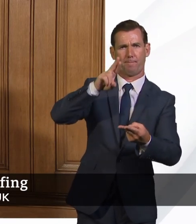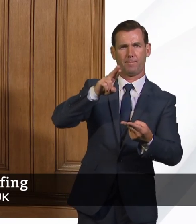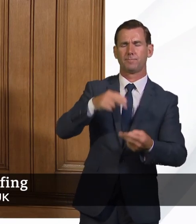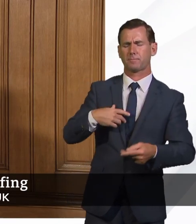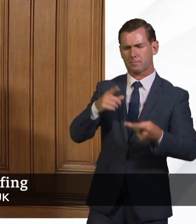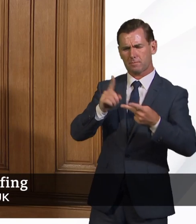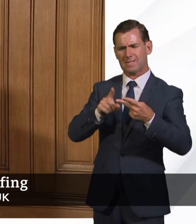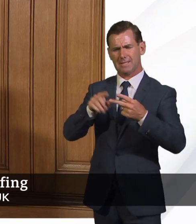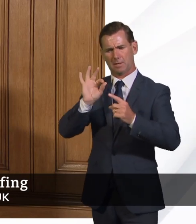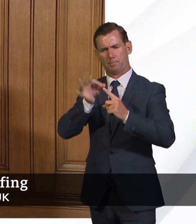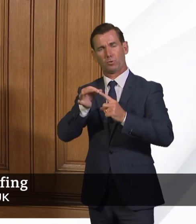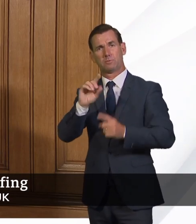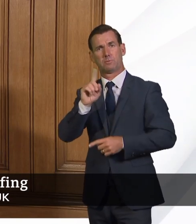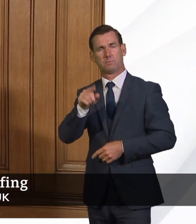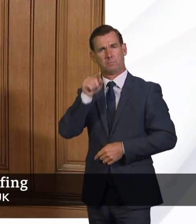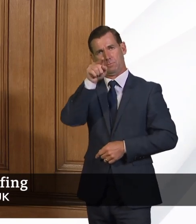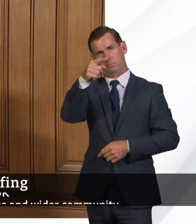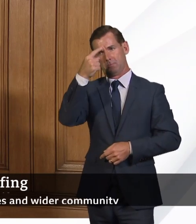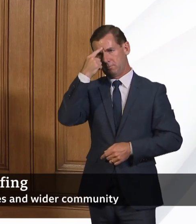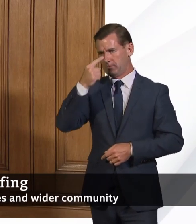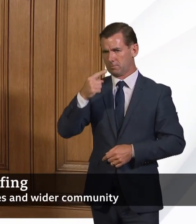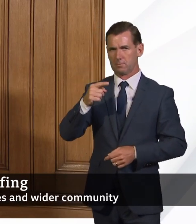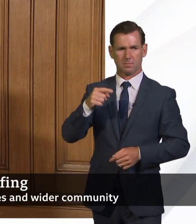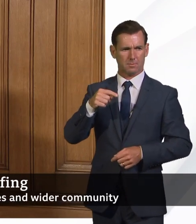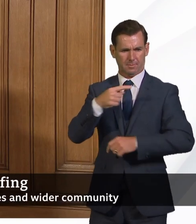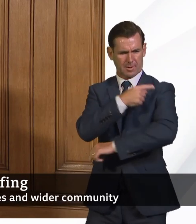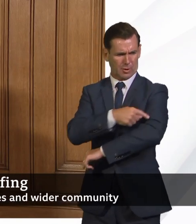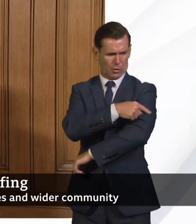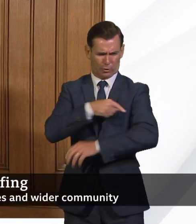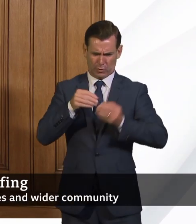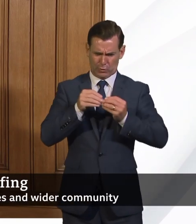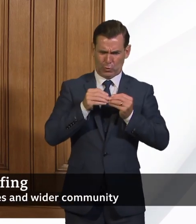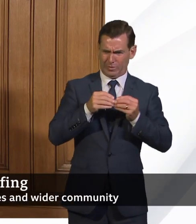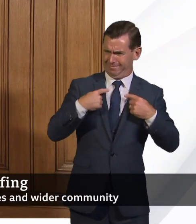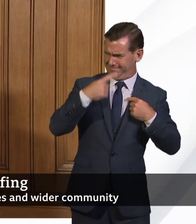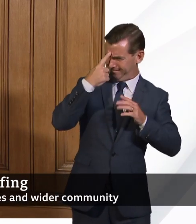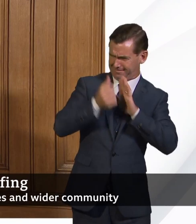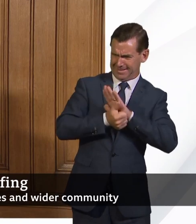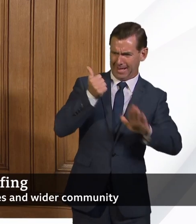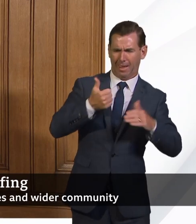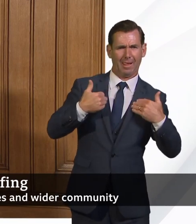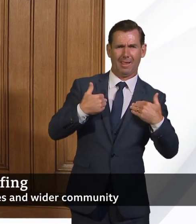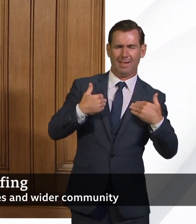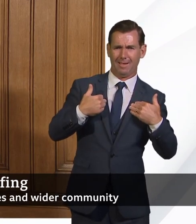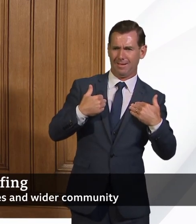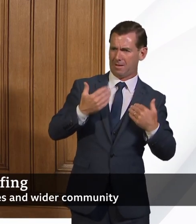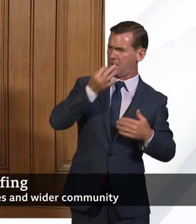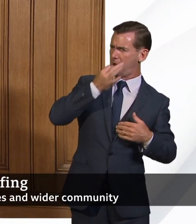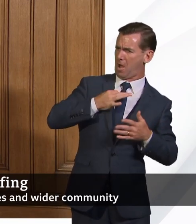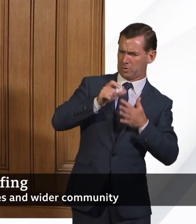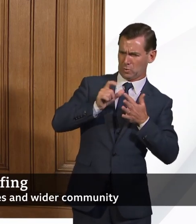is working within their scope of practice, within their capabilities, of course, that is true across all healthcare professionals.